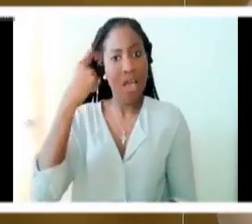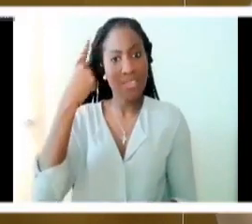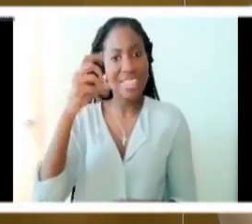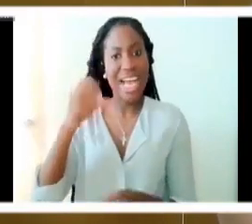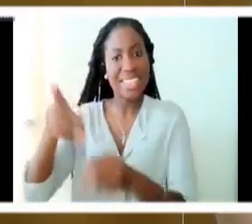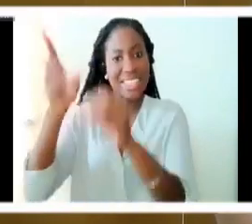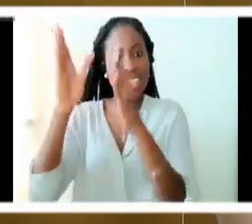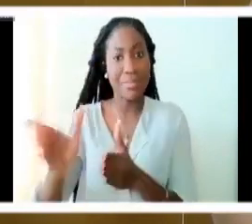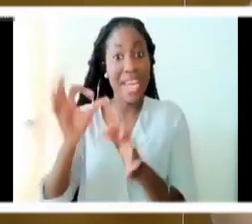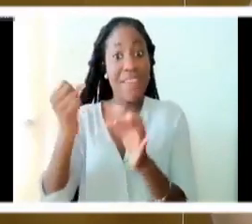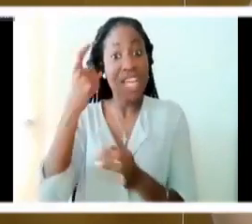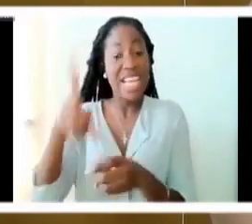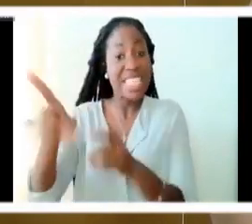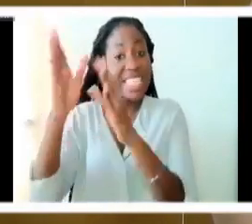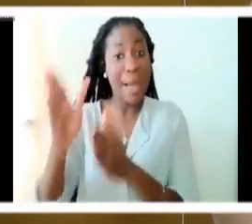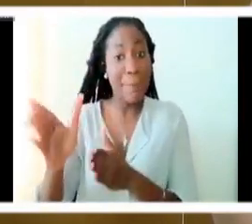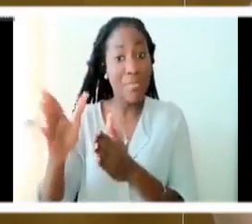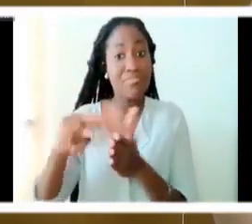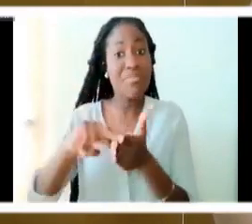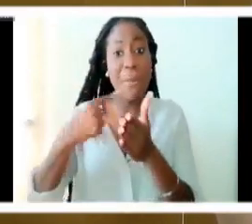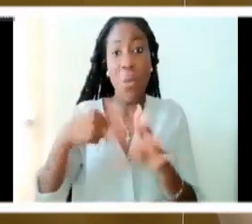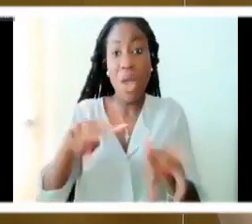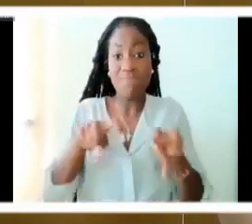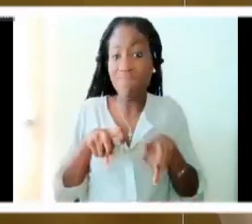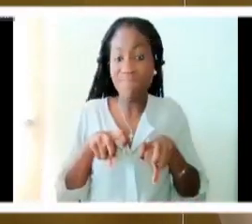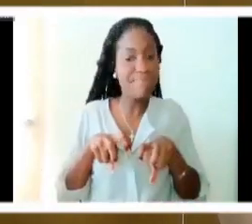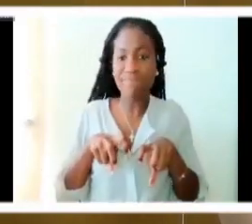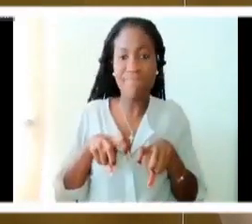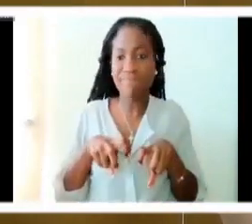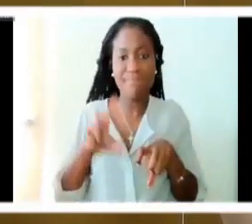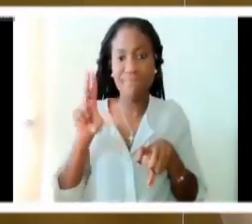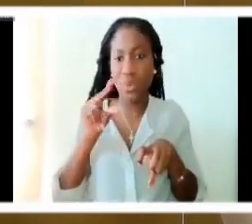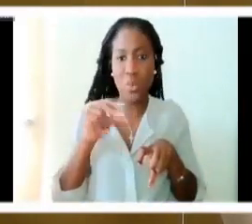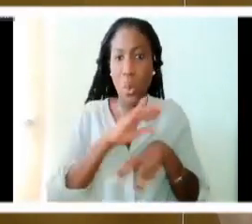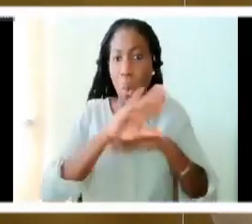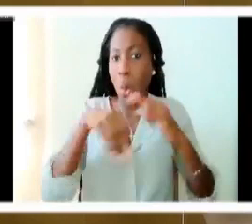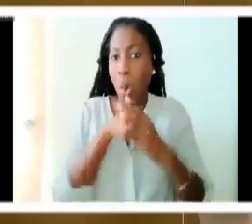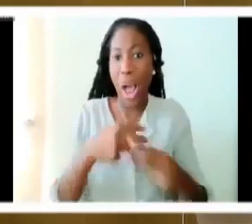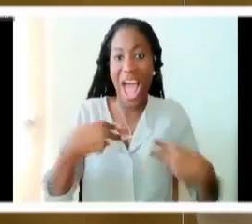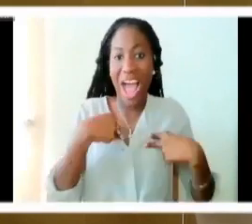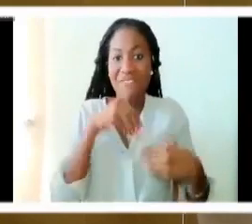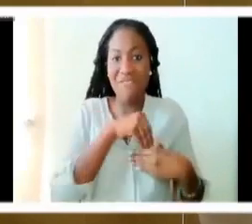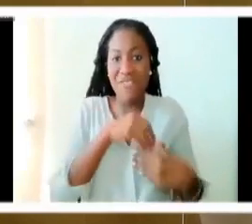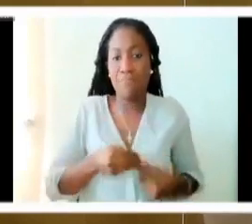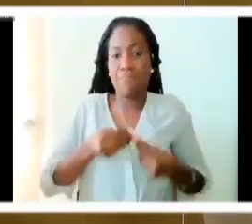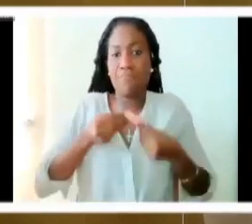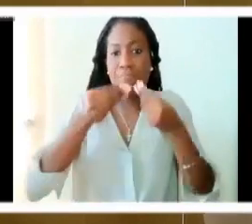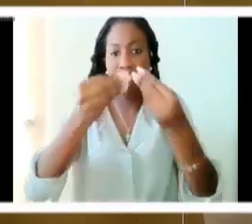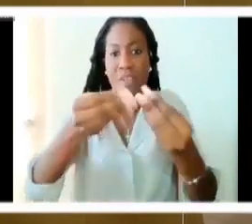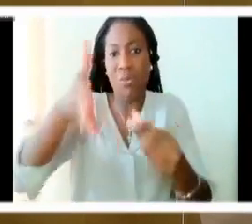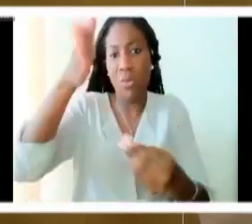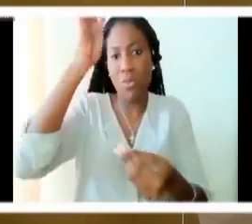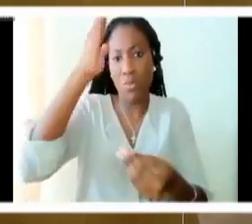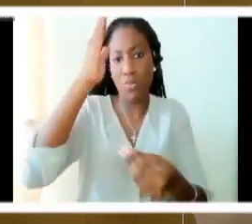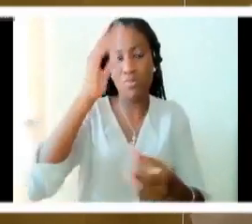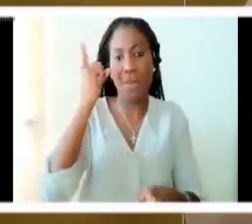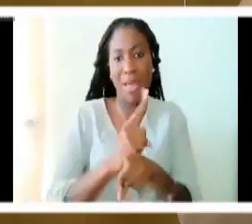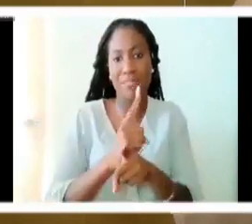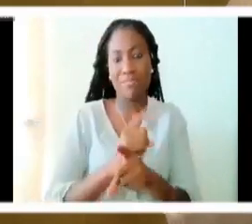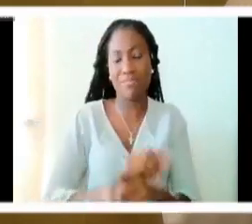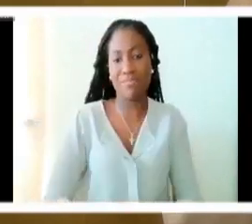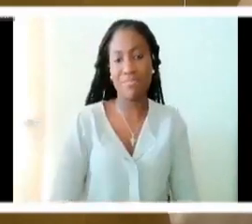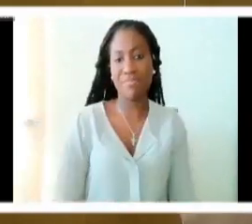then we understand we hold nothing to ourselves brothers and sisters but everything we have we give to Him Amen Amen